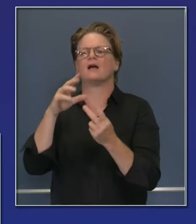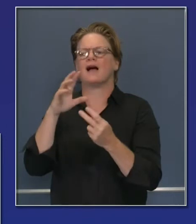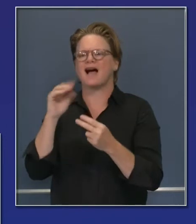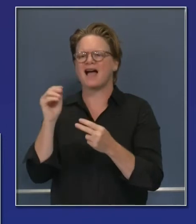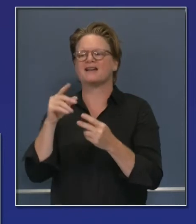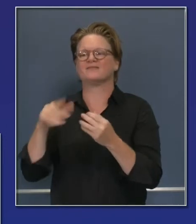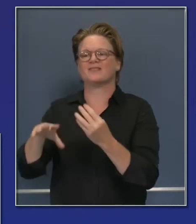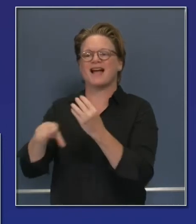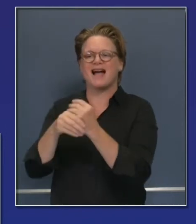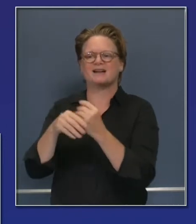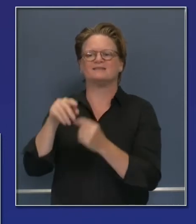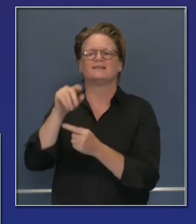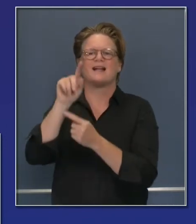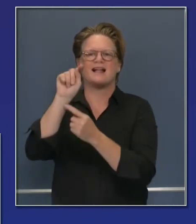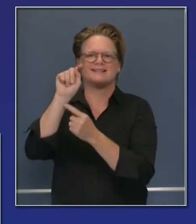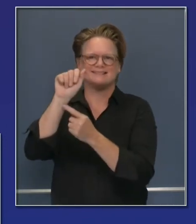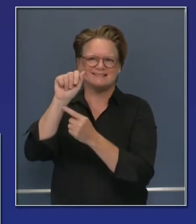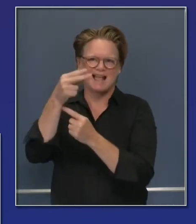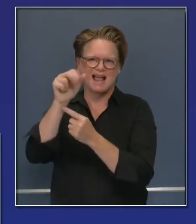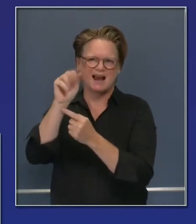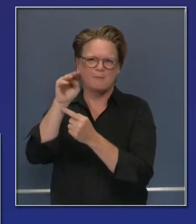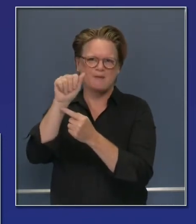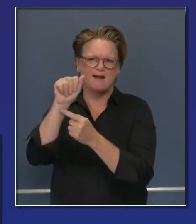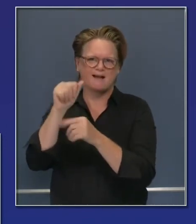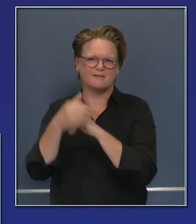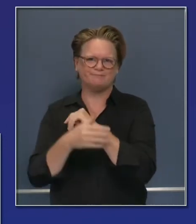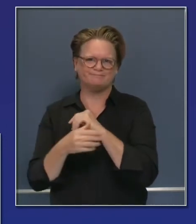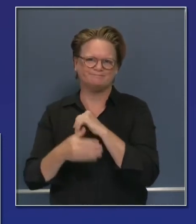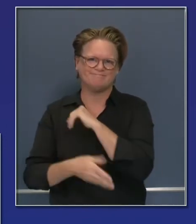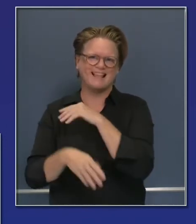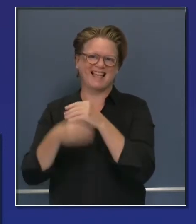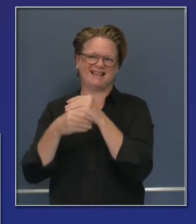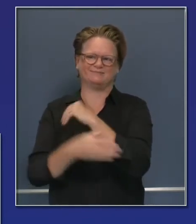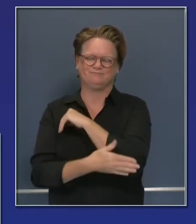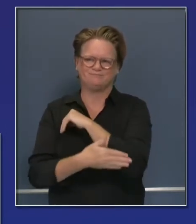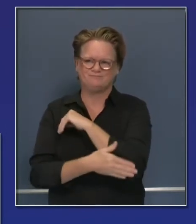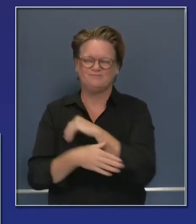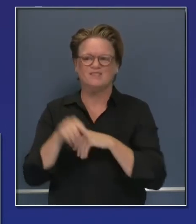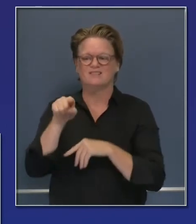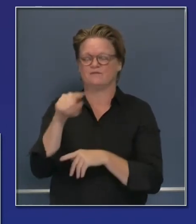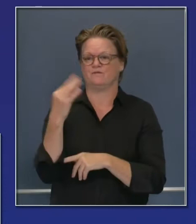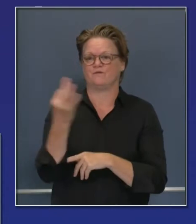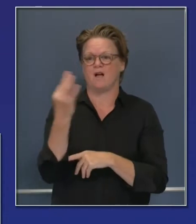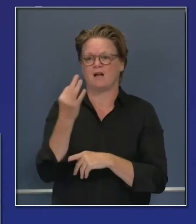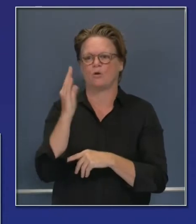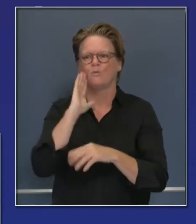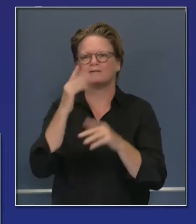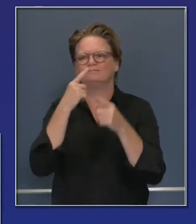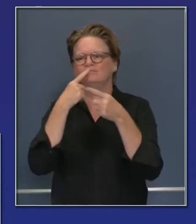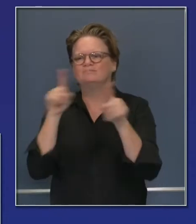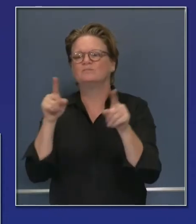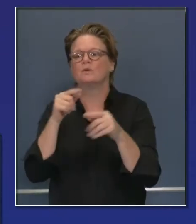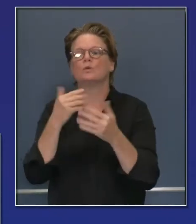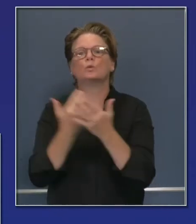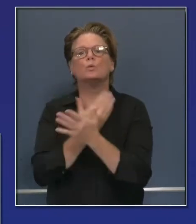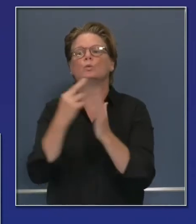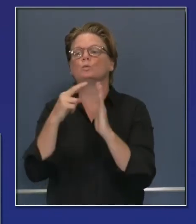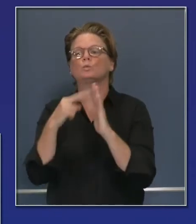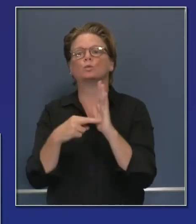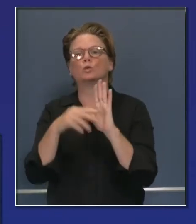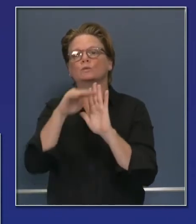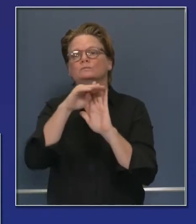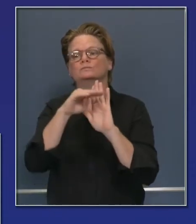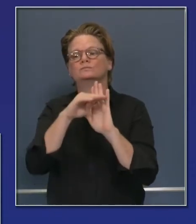Friday we'll be putting out the new sectoral guidelines, our new framework based upon experiences,